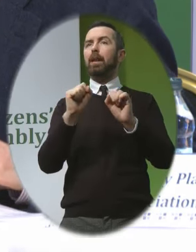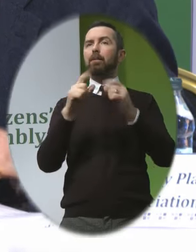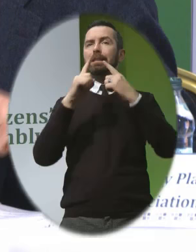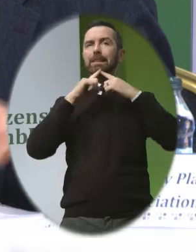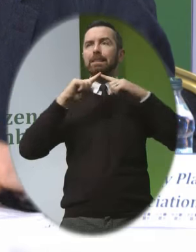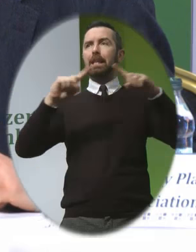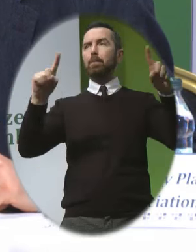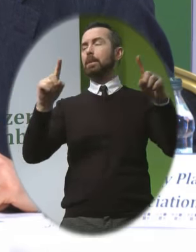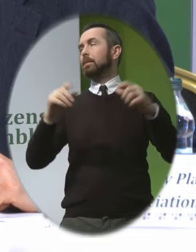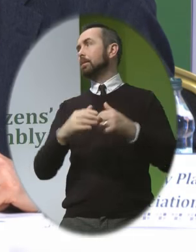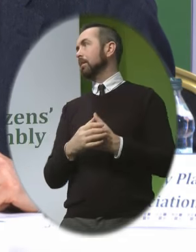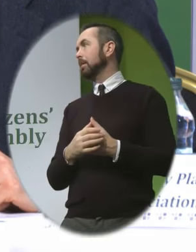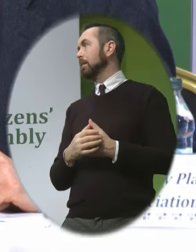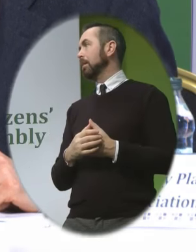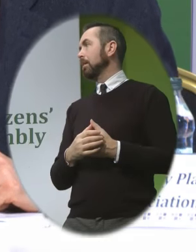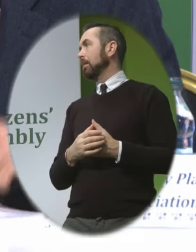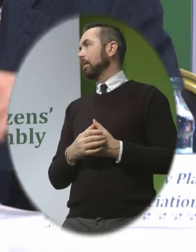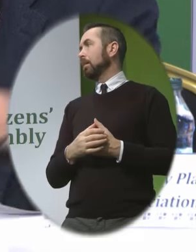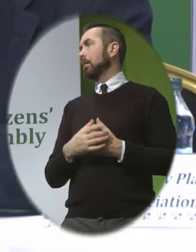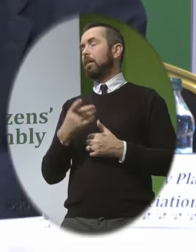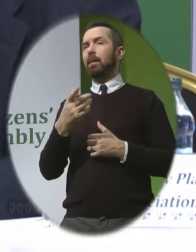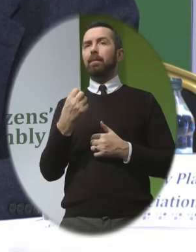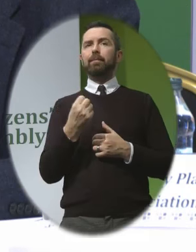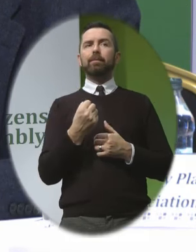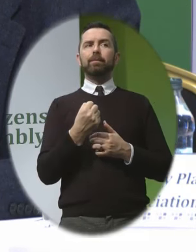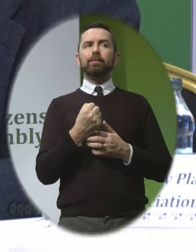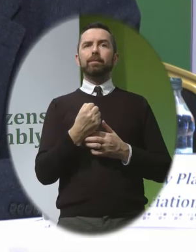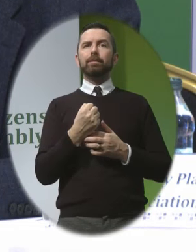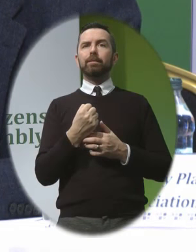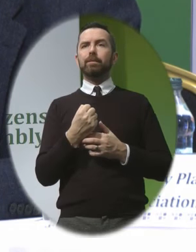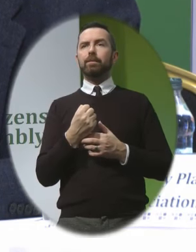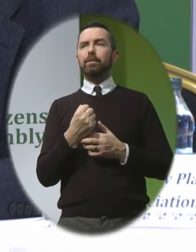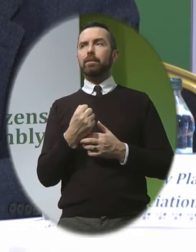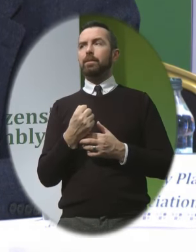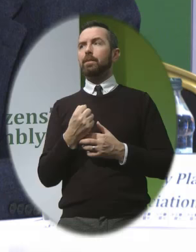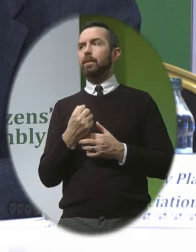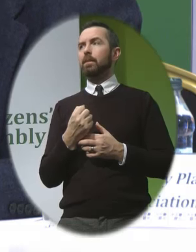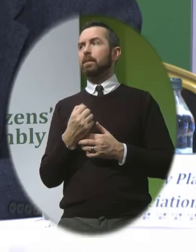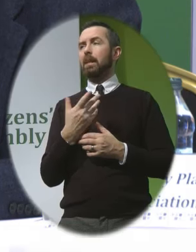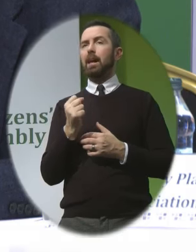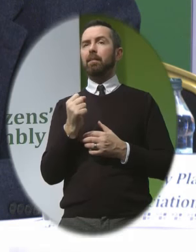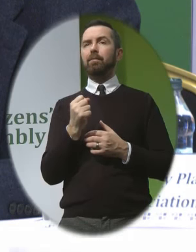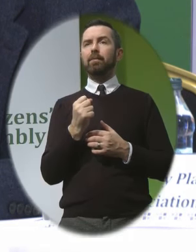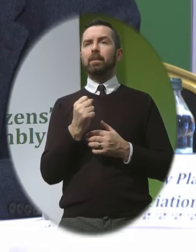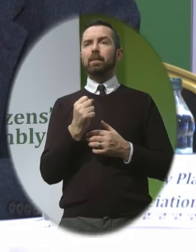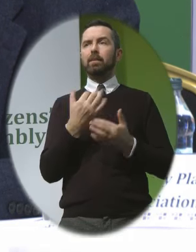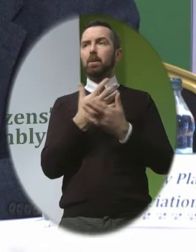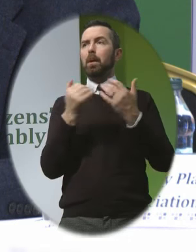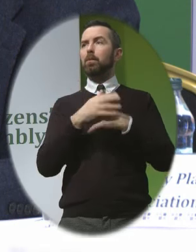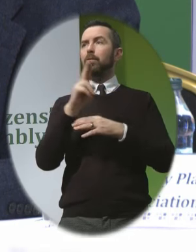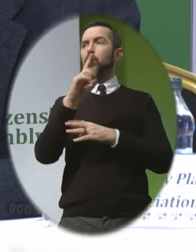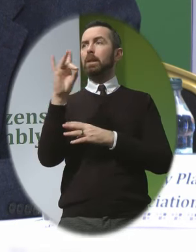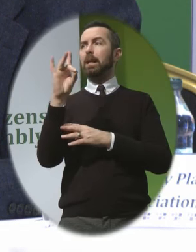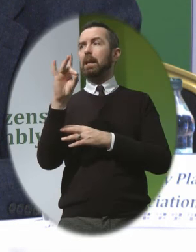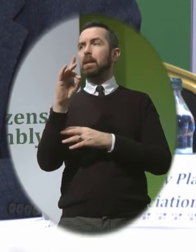purpose To increase the proportion of UK abortions that it provides